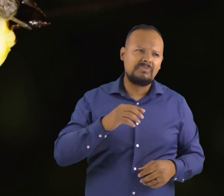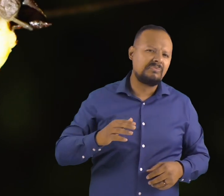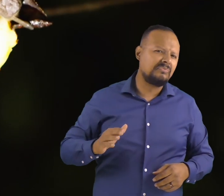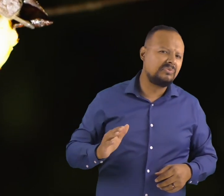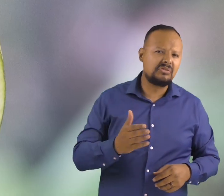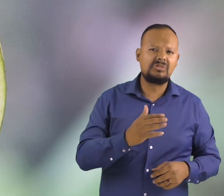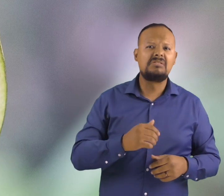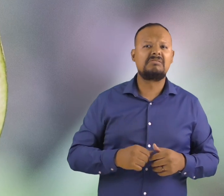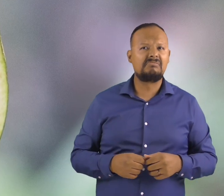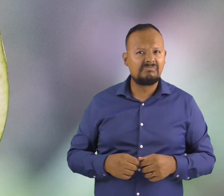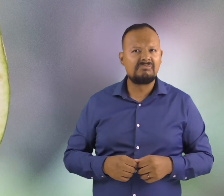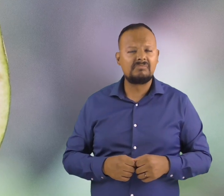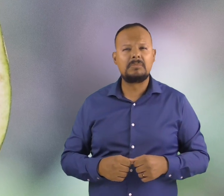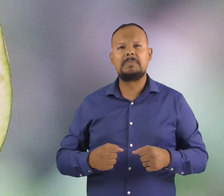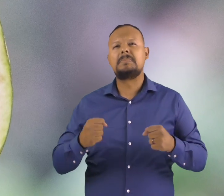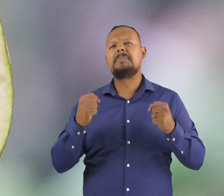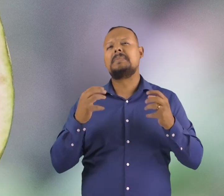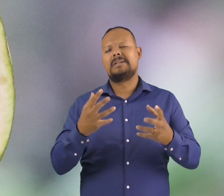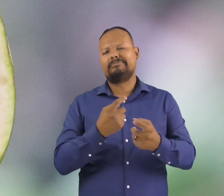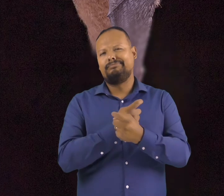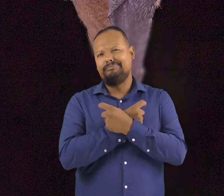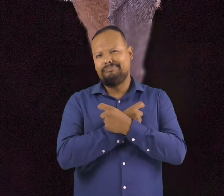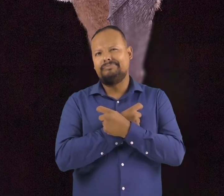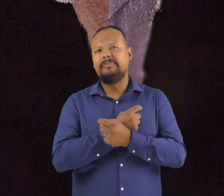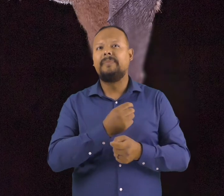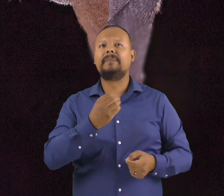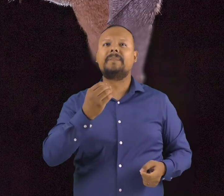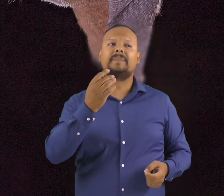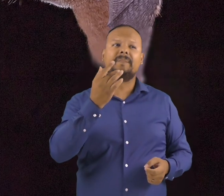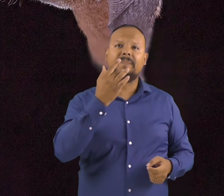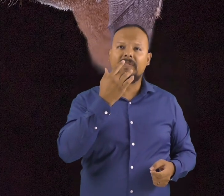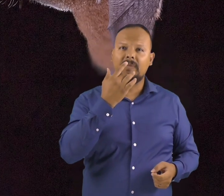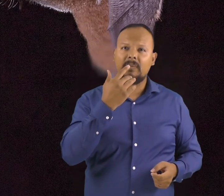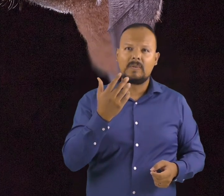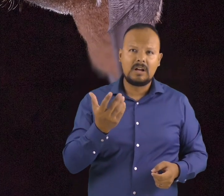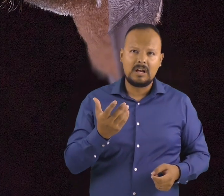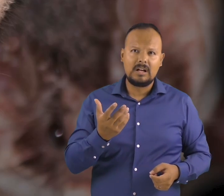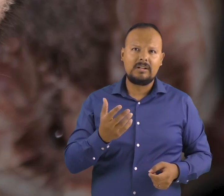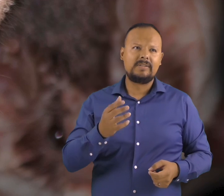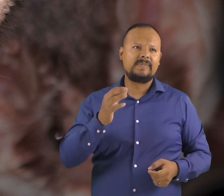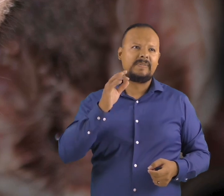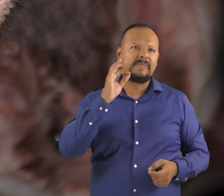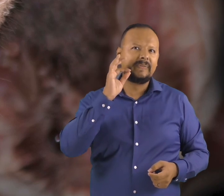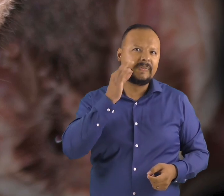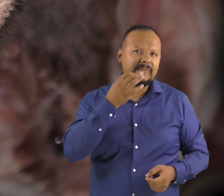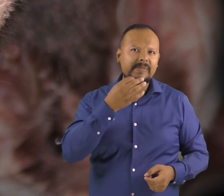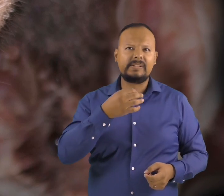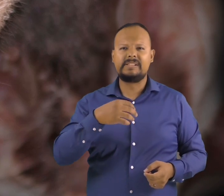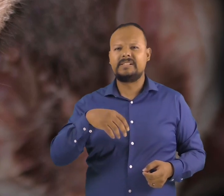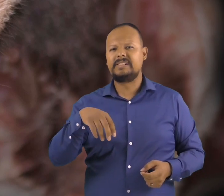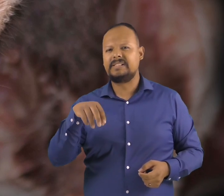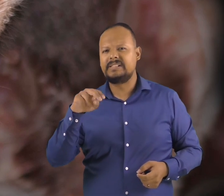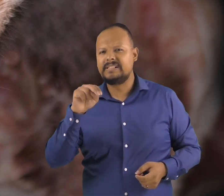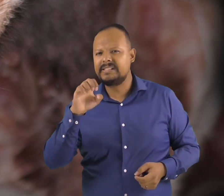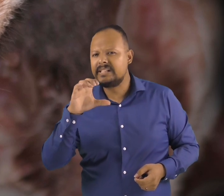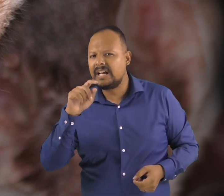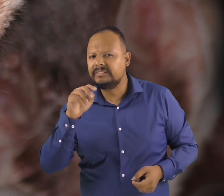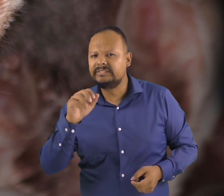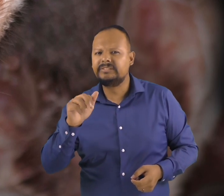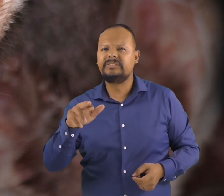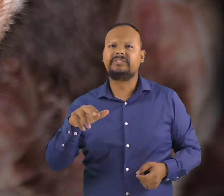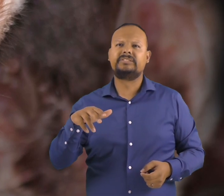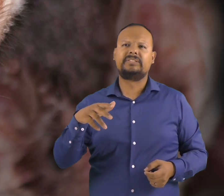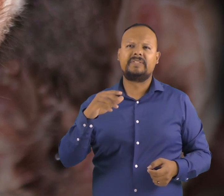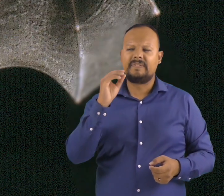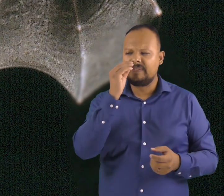bats prefer to eat fruit, nectar, and pollen from flowers. But the vampire bat of South and